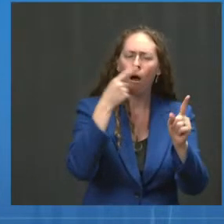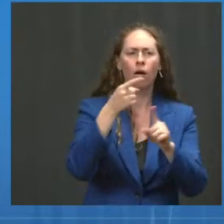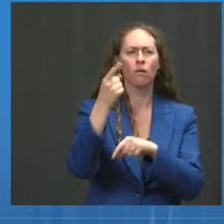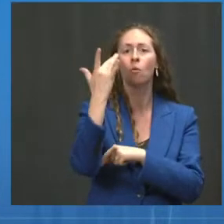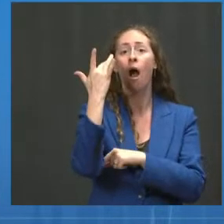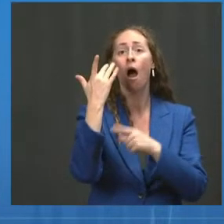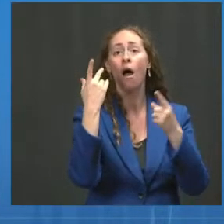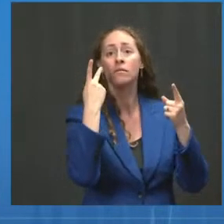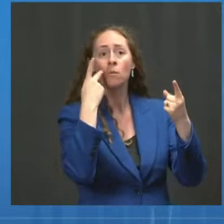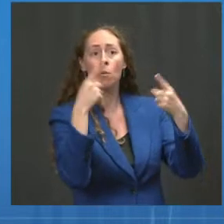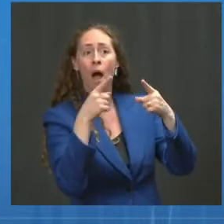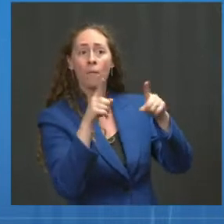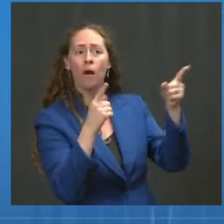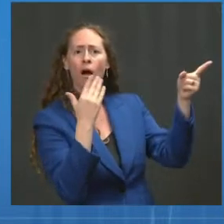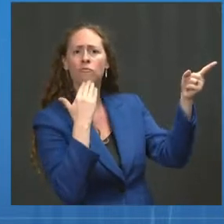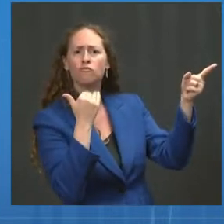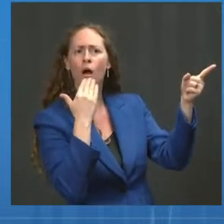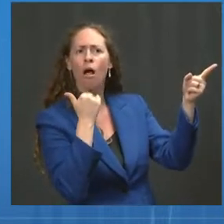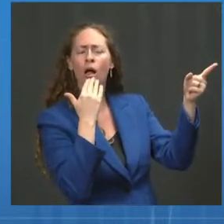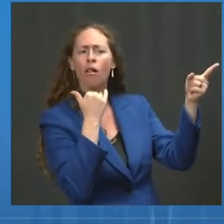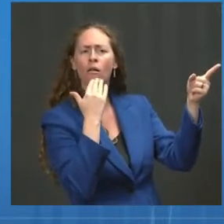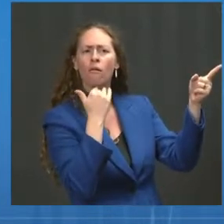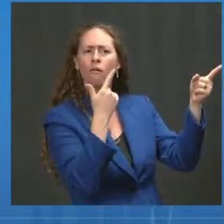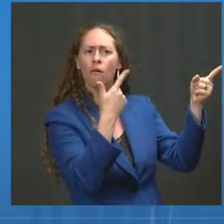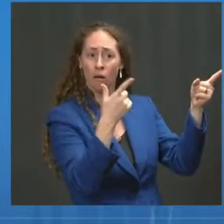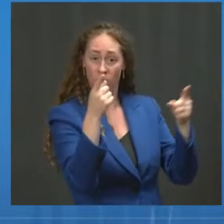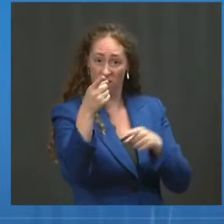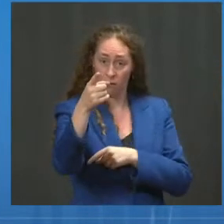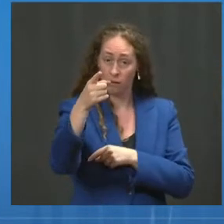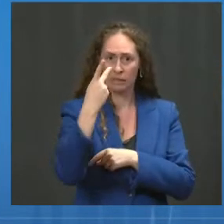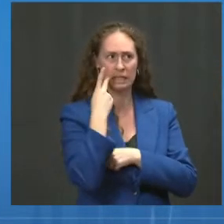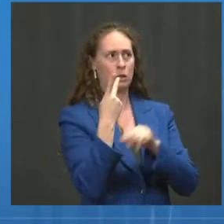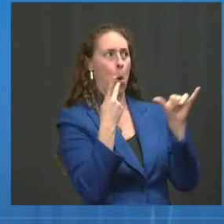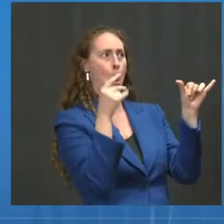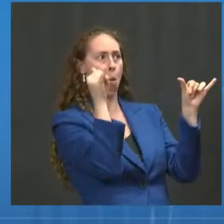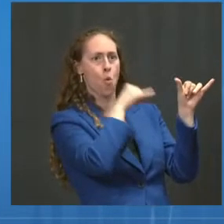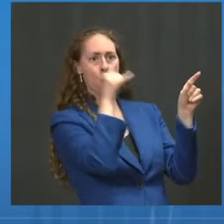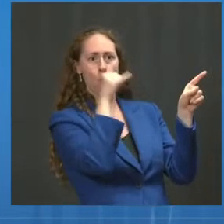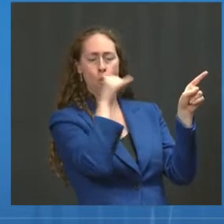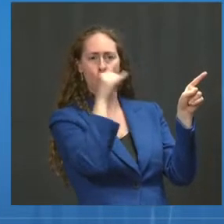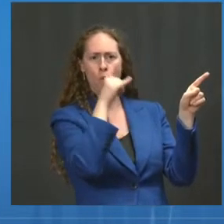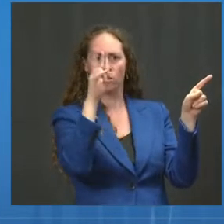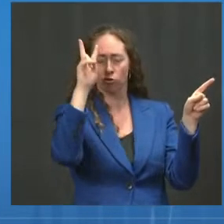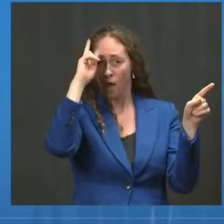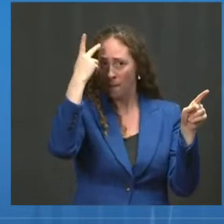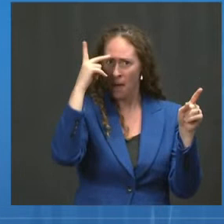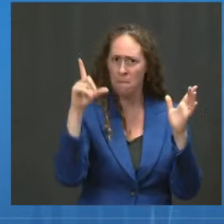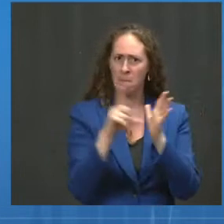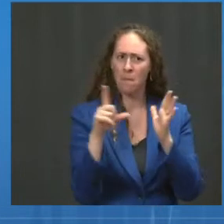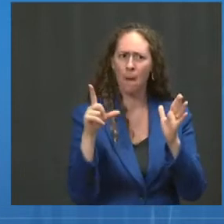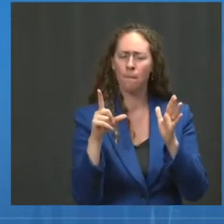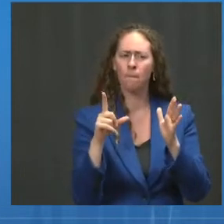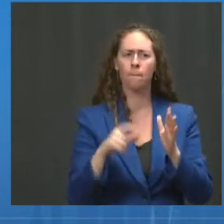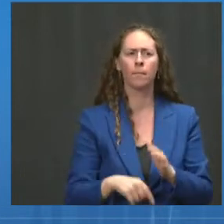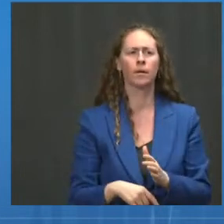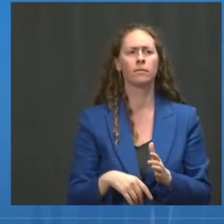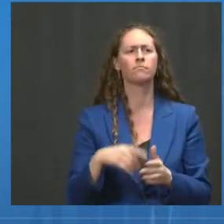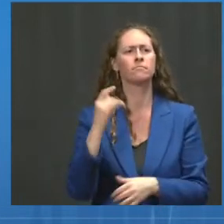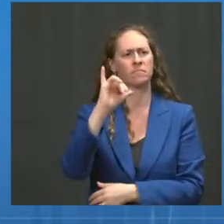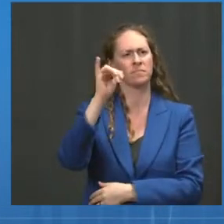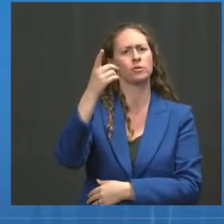changed your mind? Why the change of position over five days? And can you also clarify, Dr. Murthy said this is only adults.